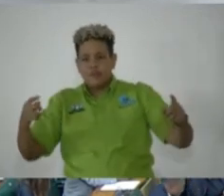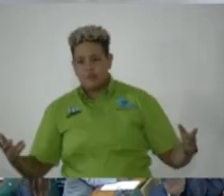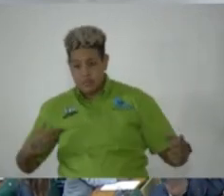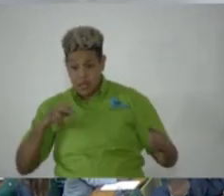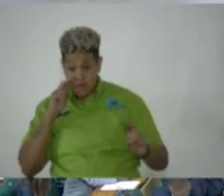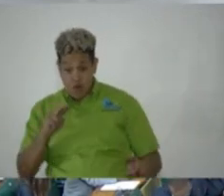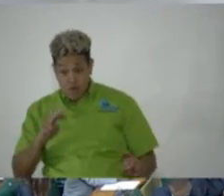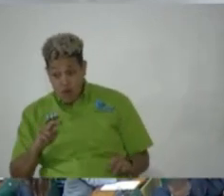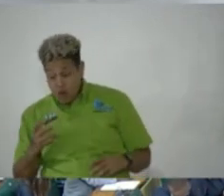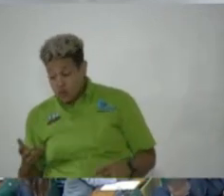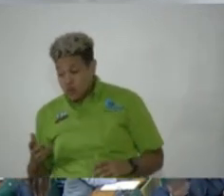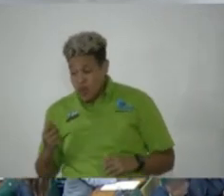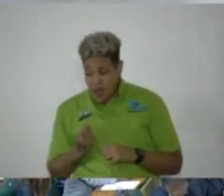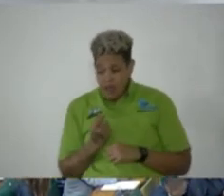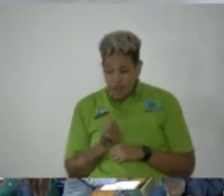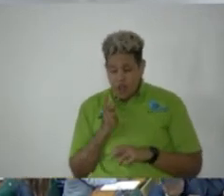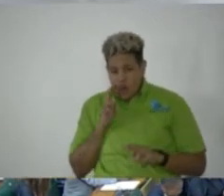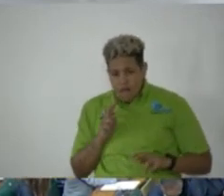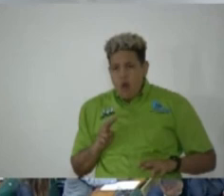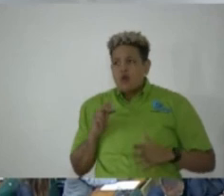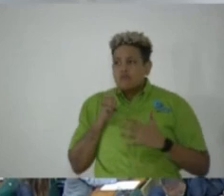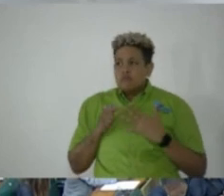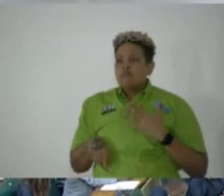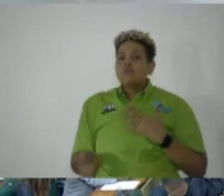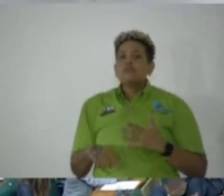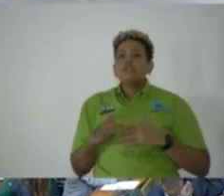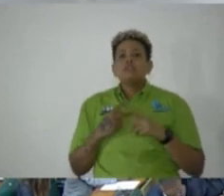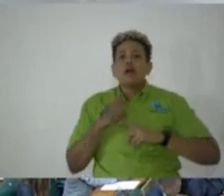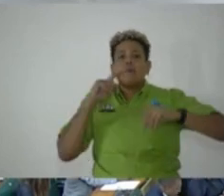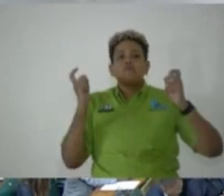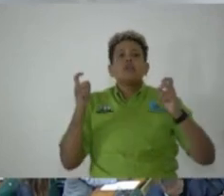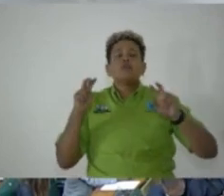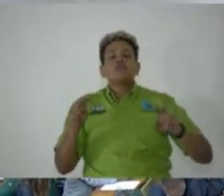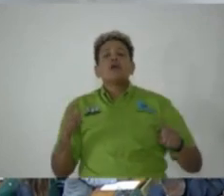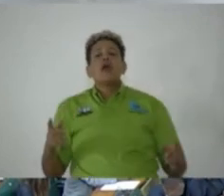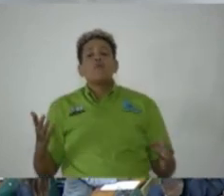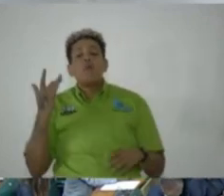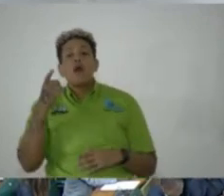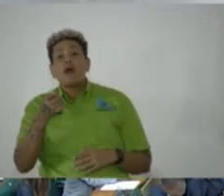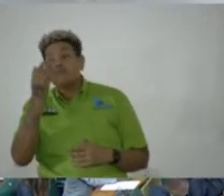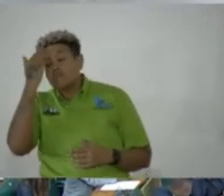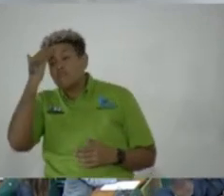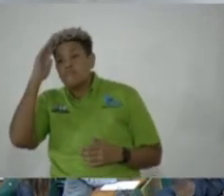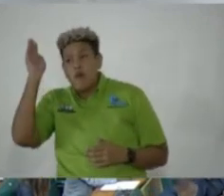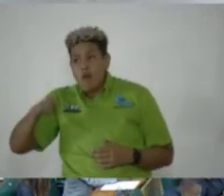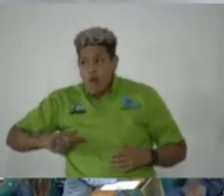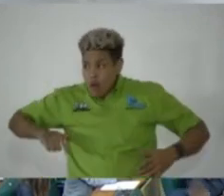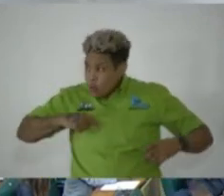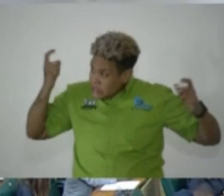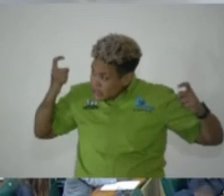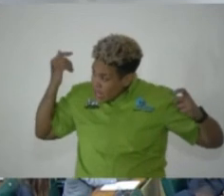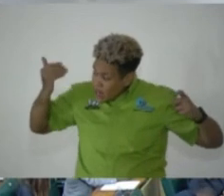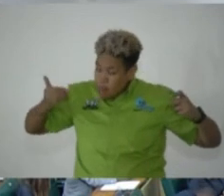look forward every year to this kind of celebration, because with all that we are celebrating